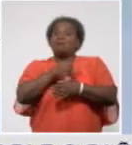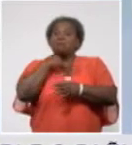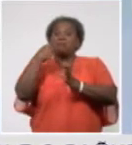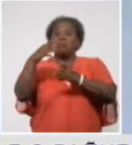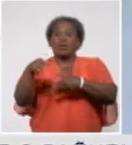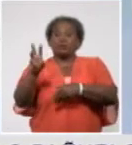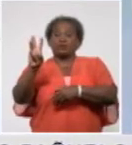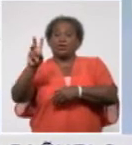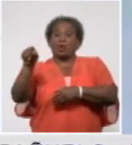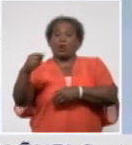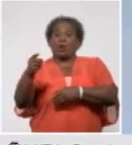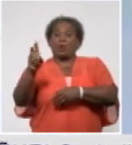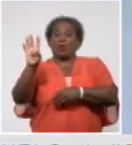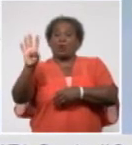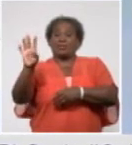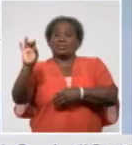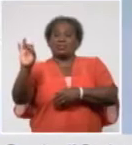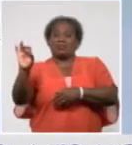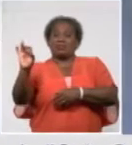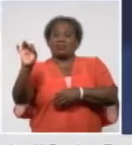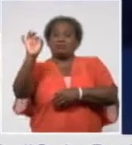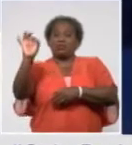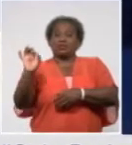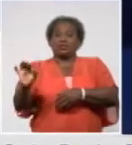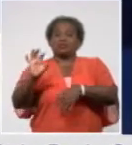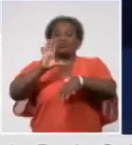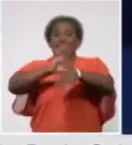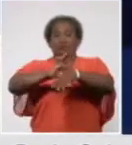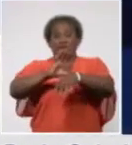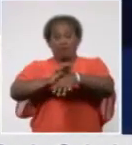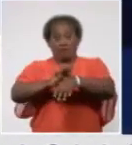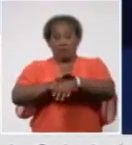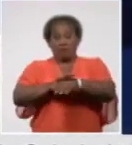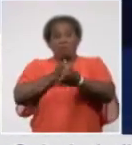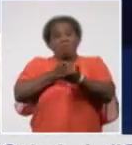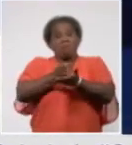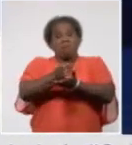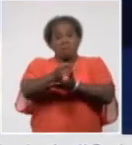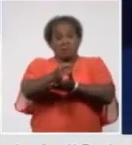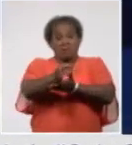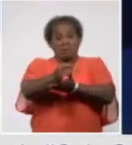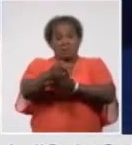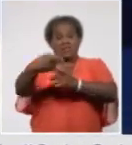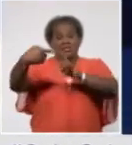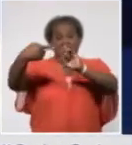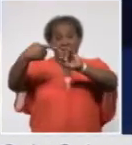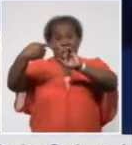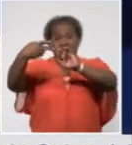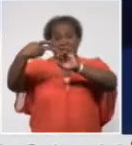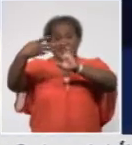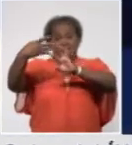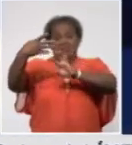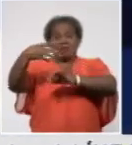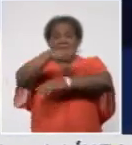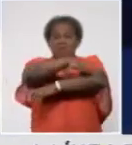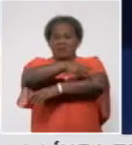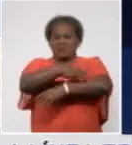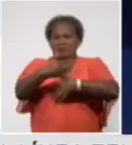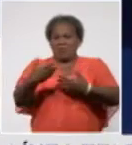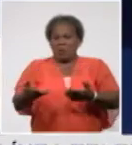496,229 and a mortality rate of 3